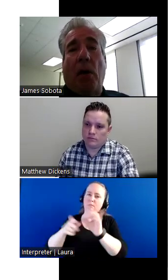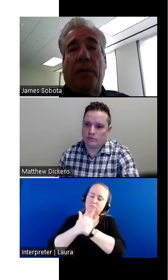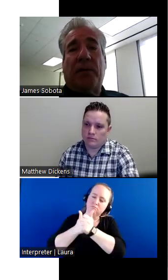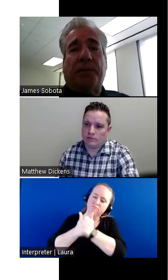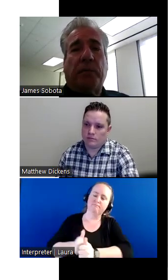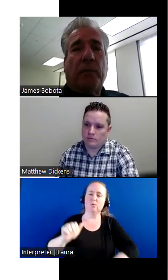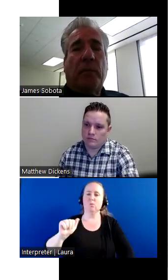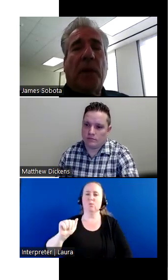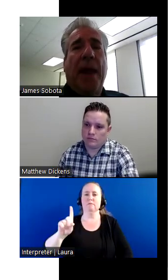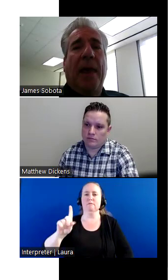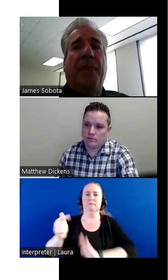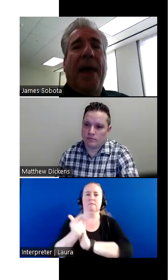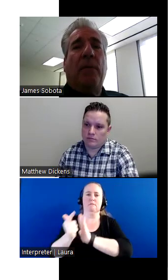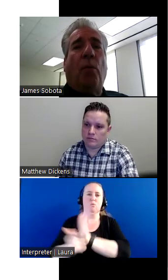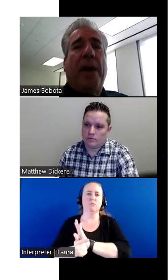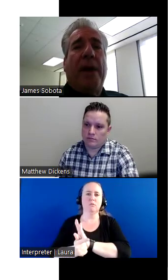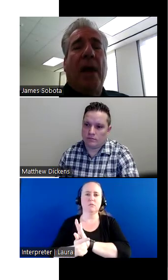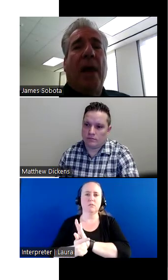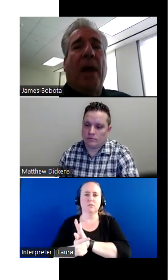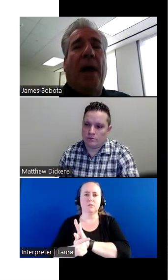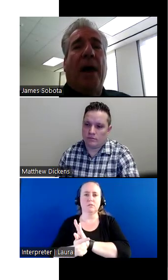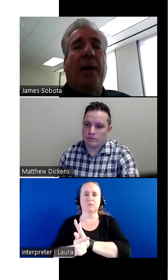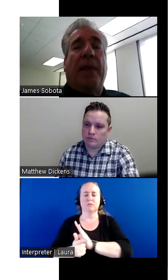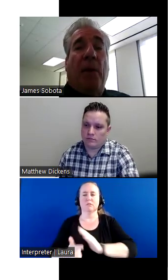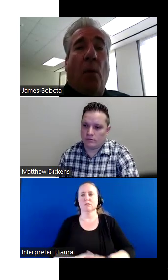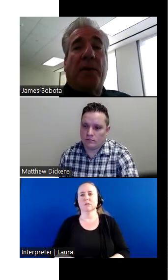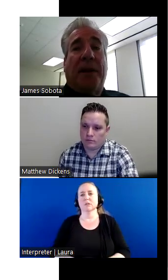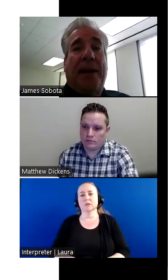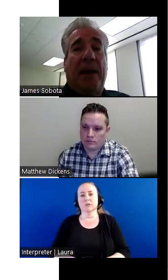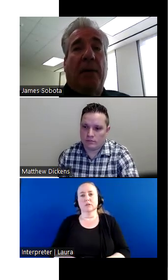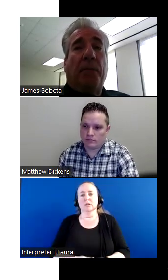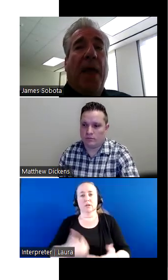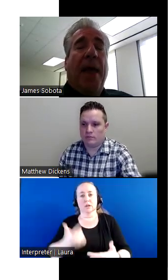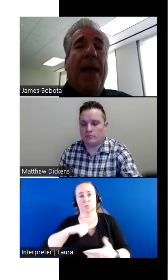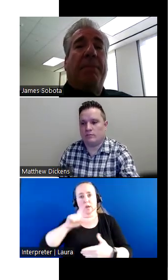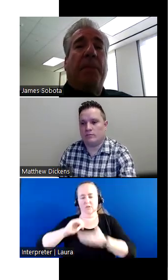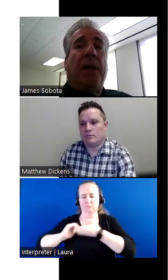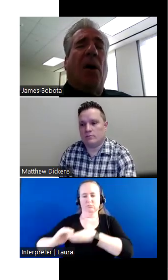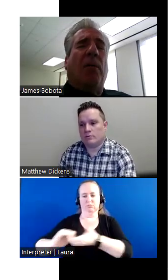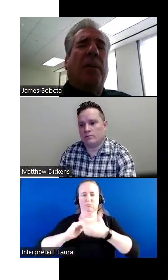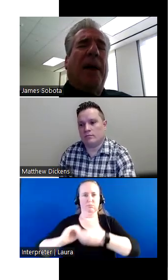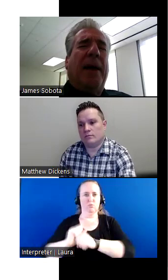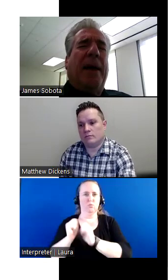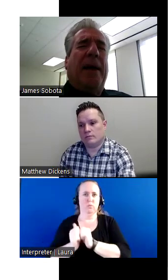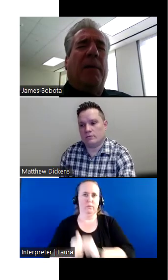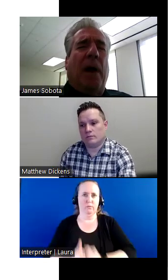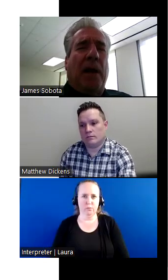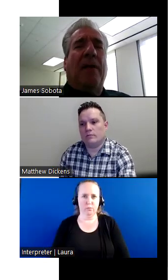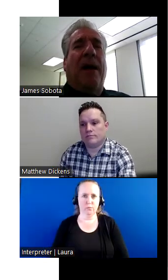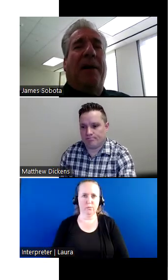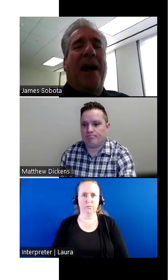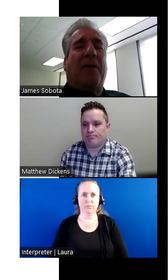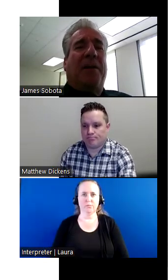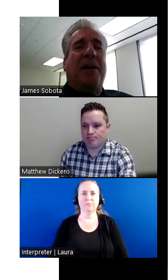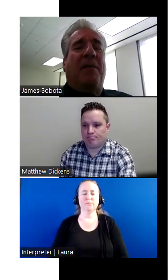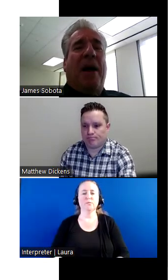laws. And that we, uh, uh, that we worked together and, you know, a